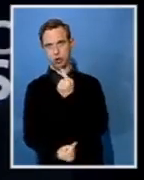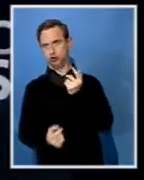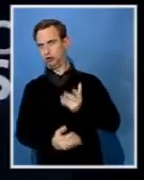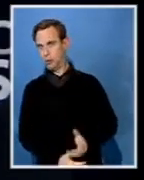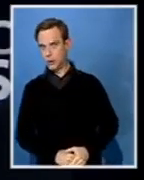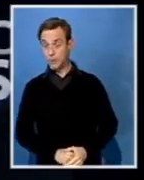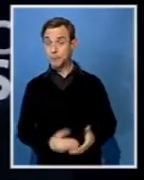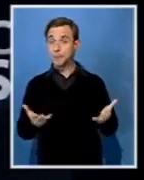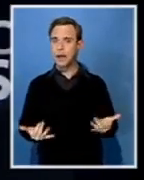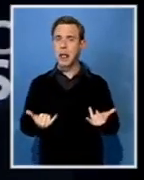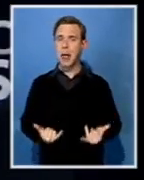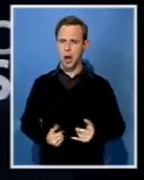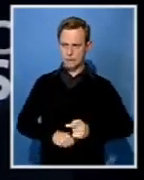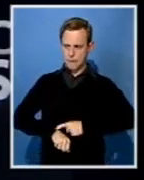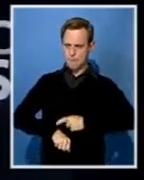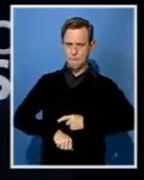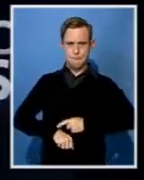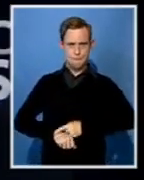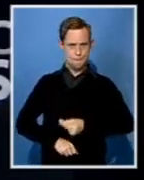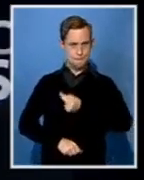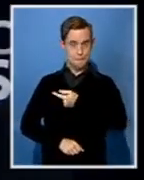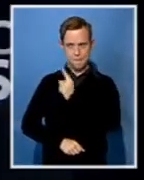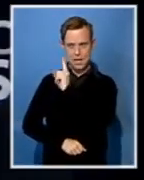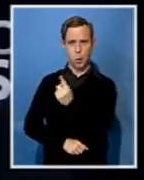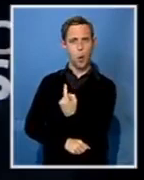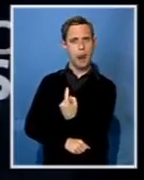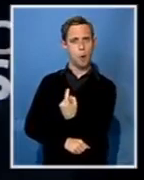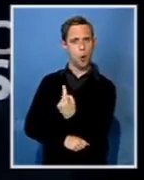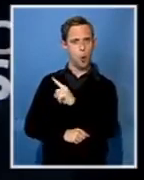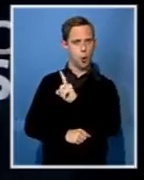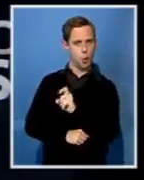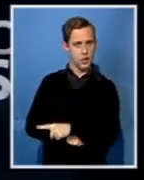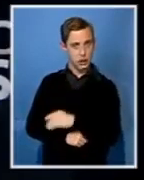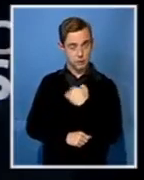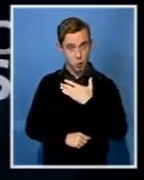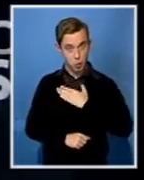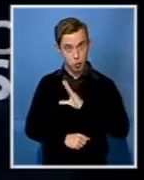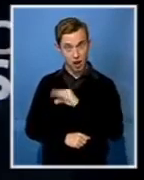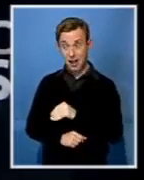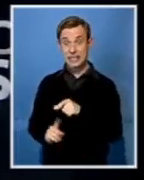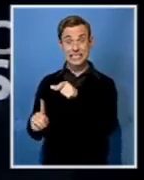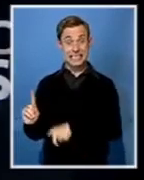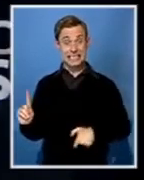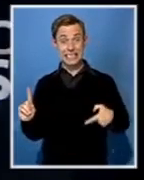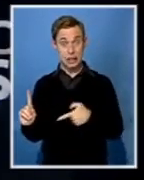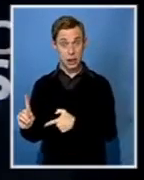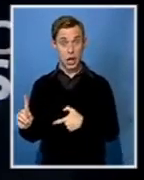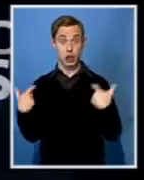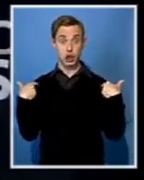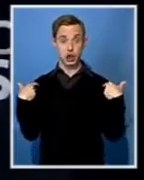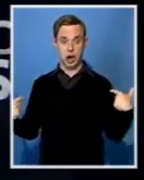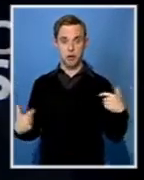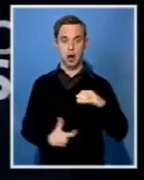last question. Is the general in charge of all the armed forces, or is there a split